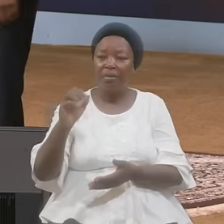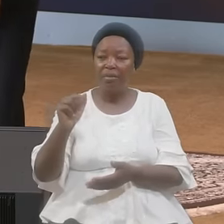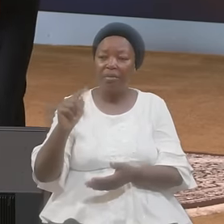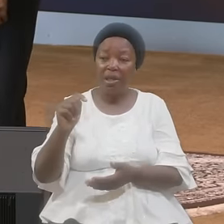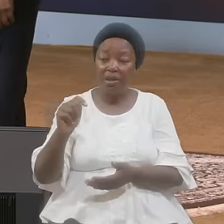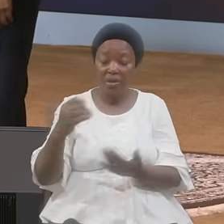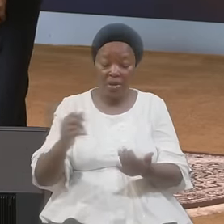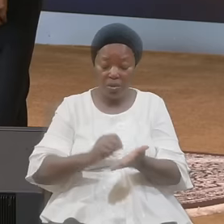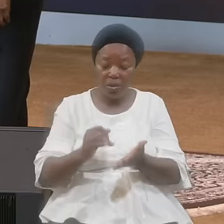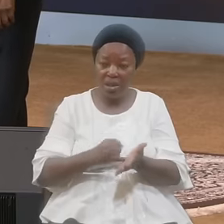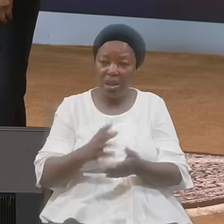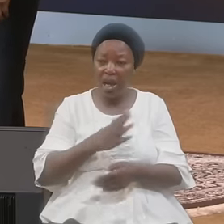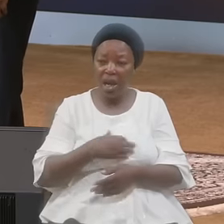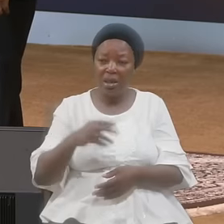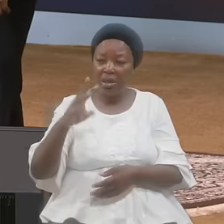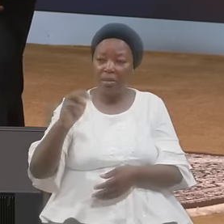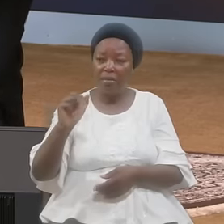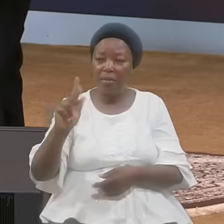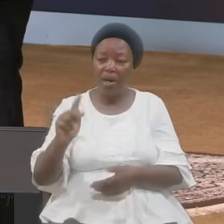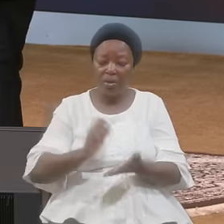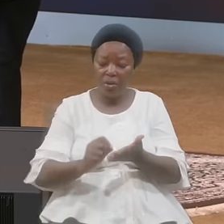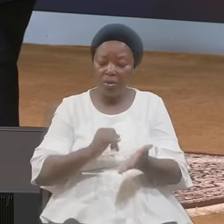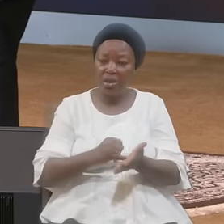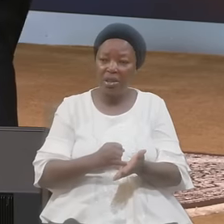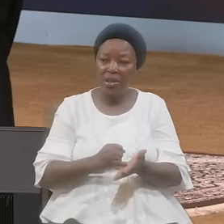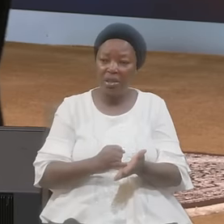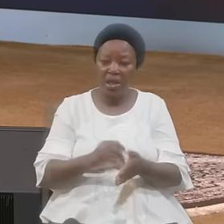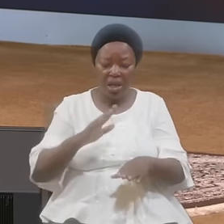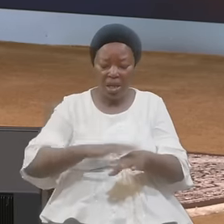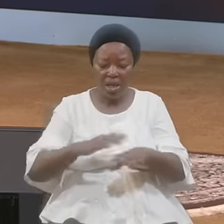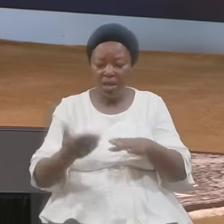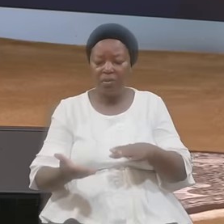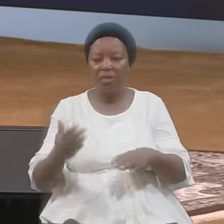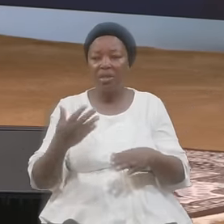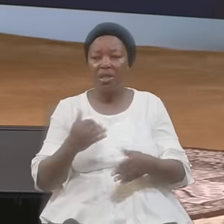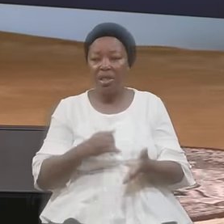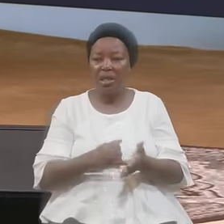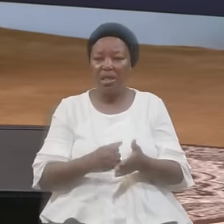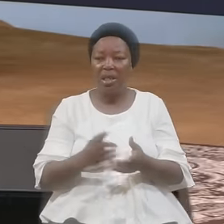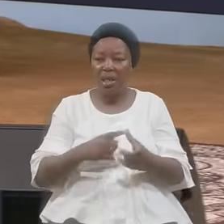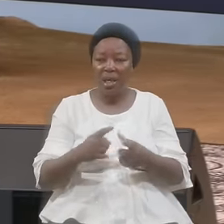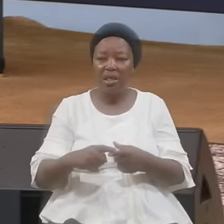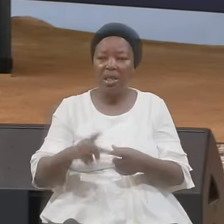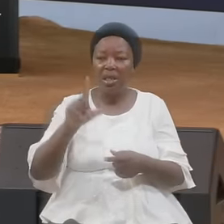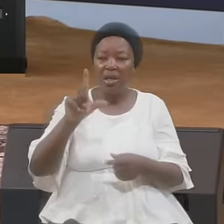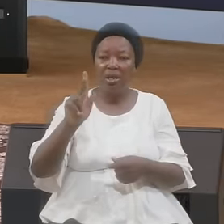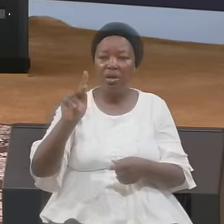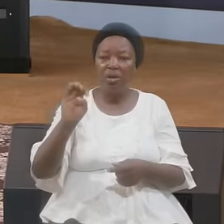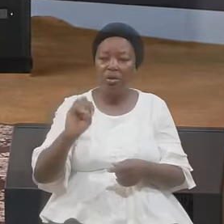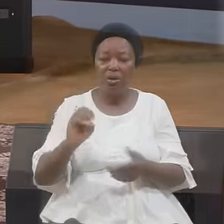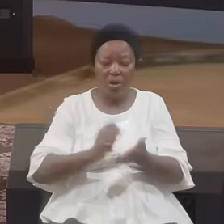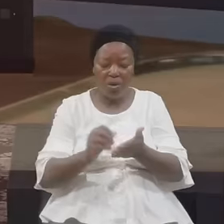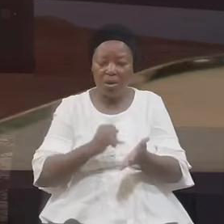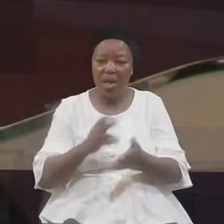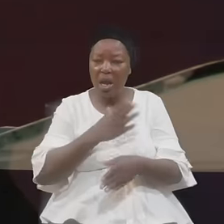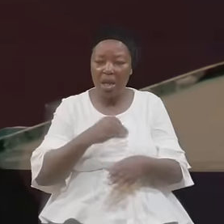Mark Wrote That Exposed It And Luke Wrote That And